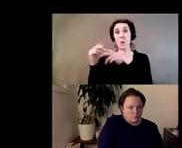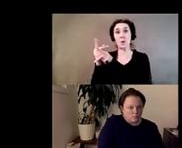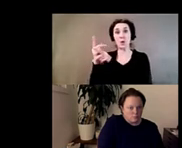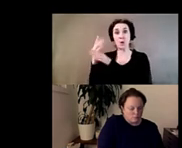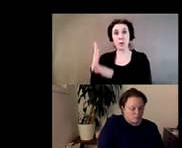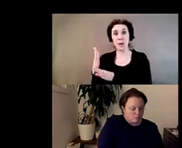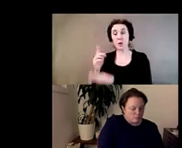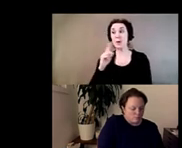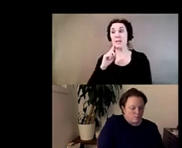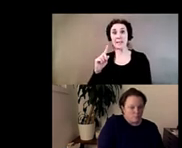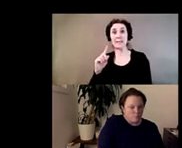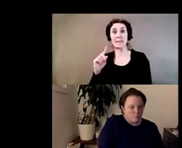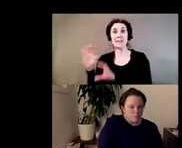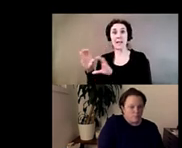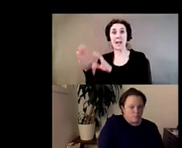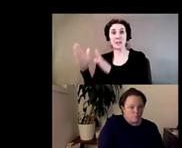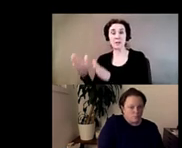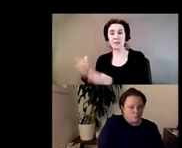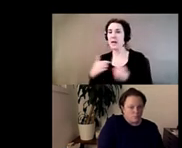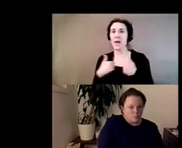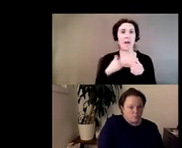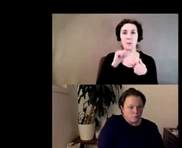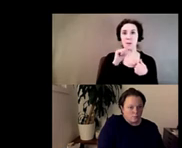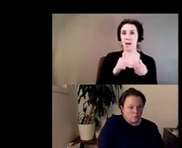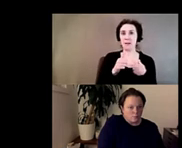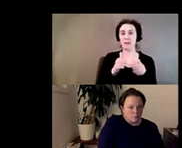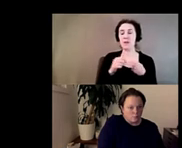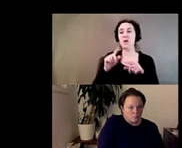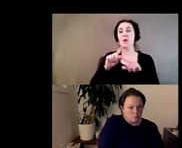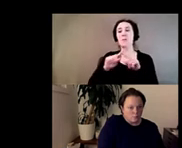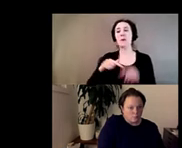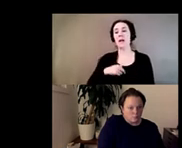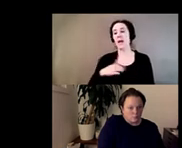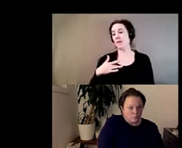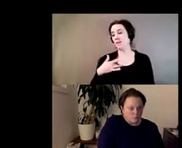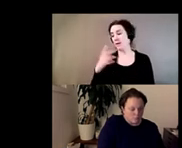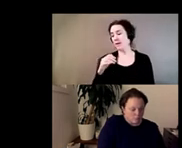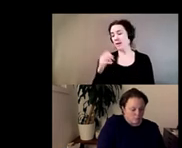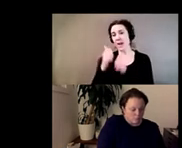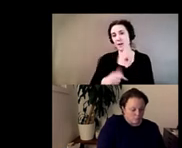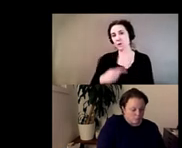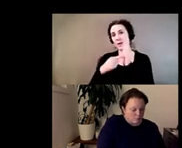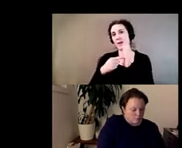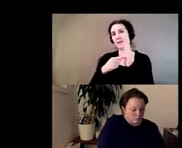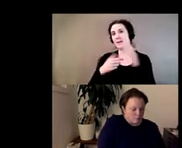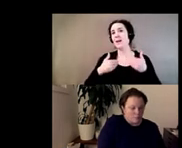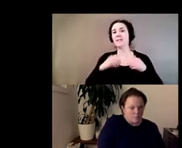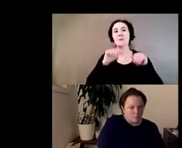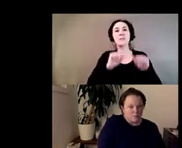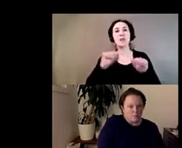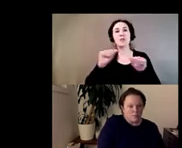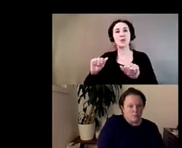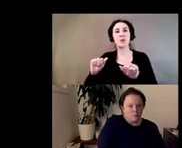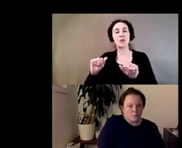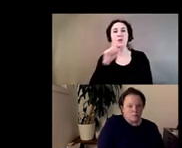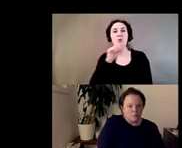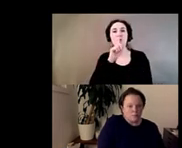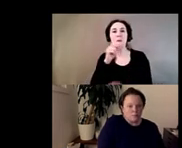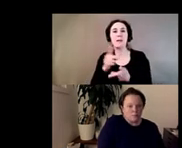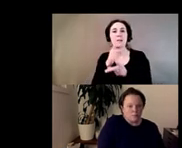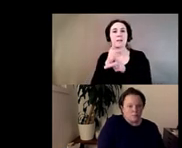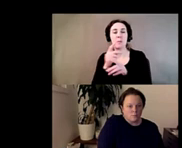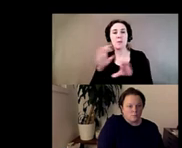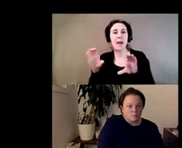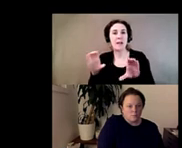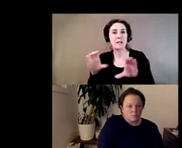not a craftivist but i feel that every exhibition has that potential to be a form of activism